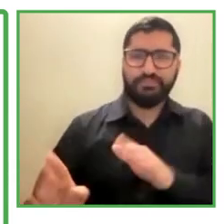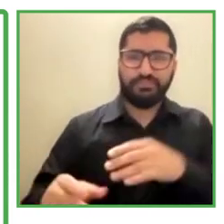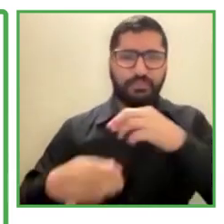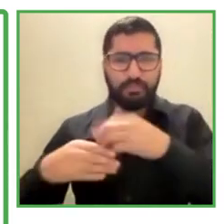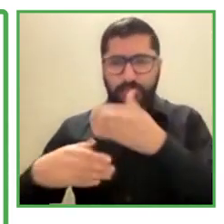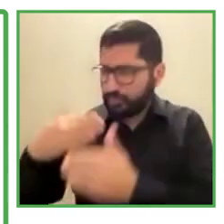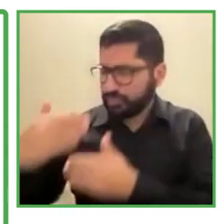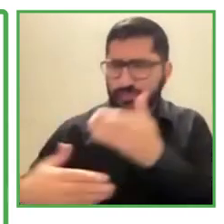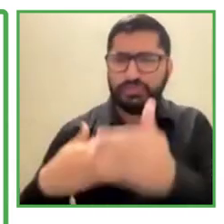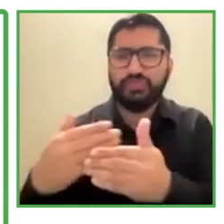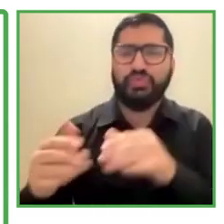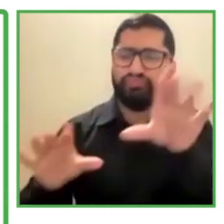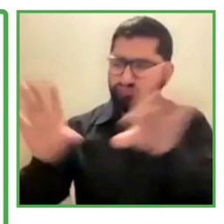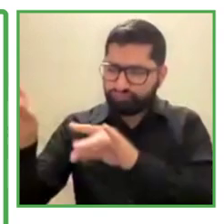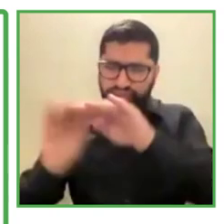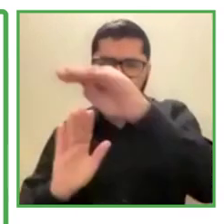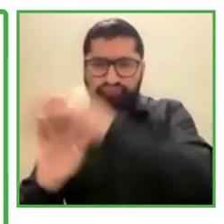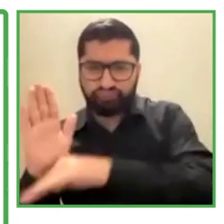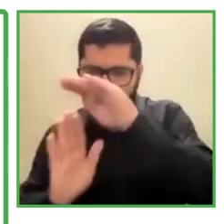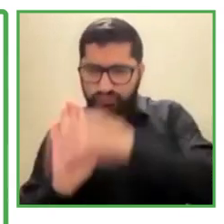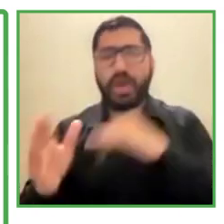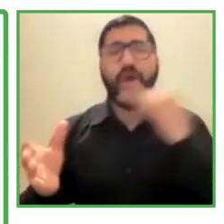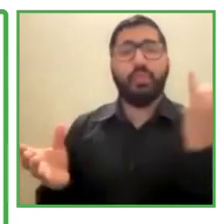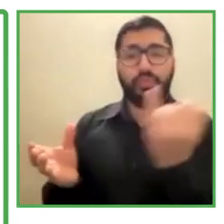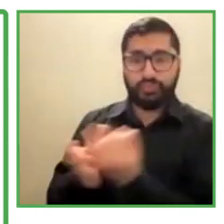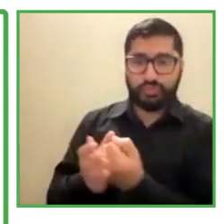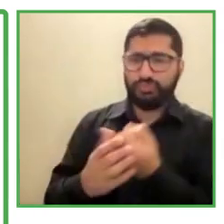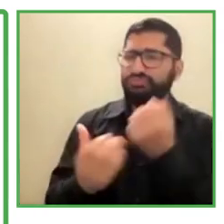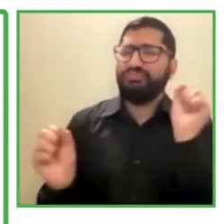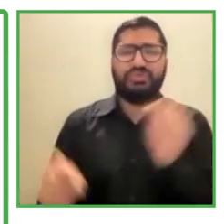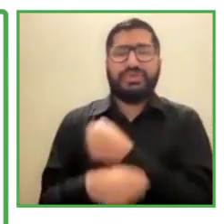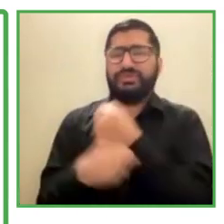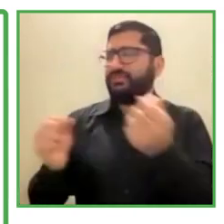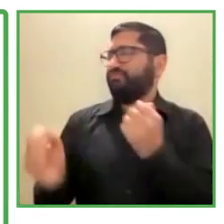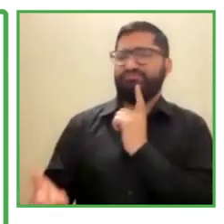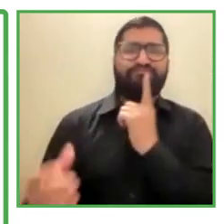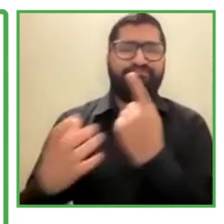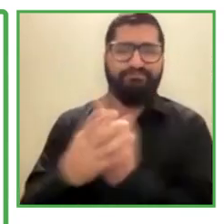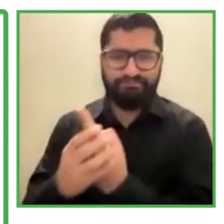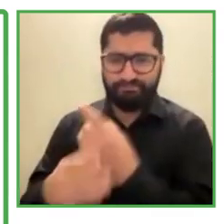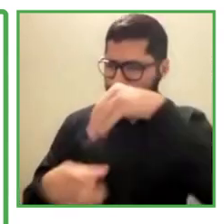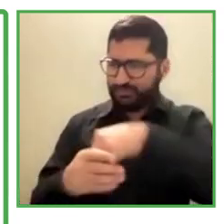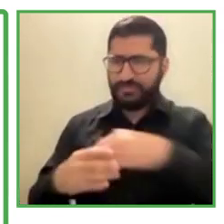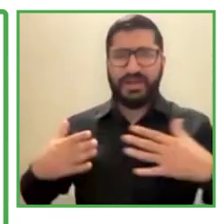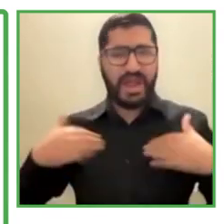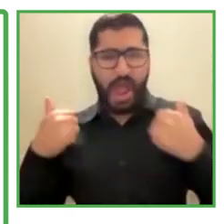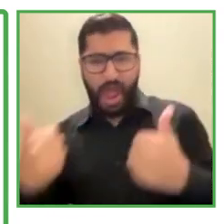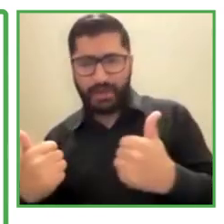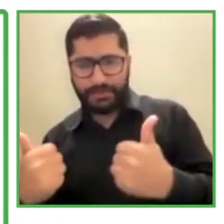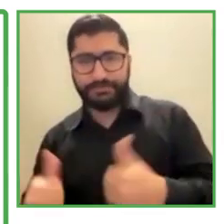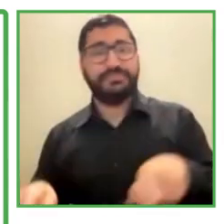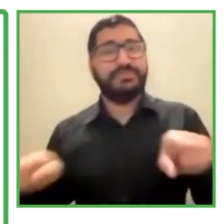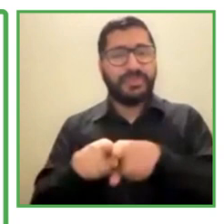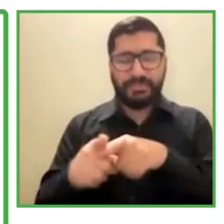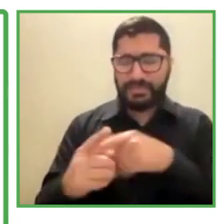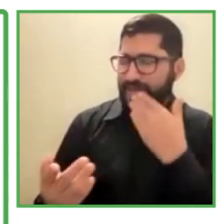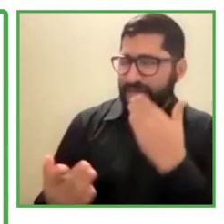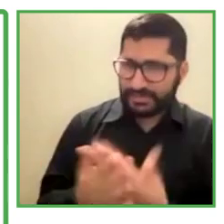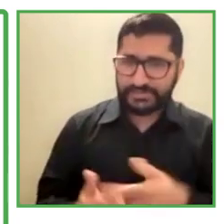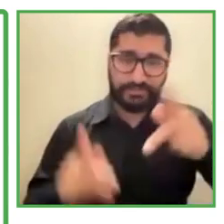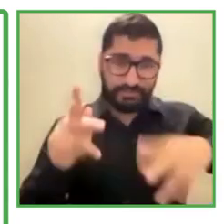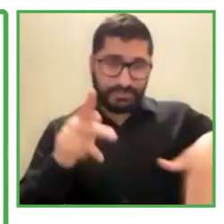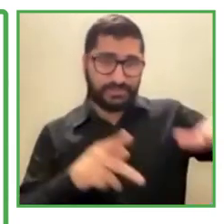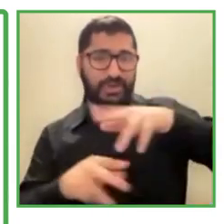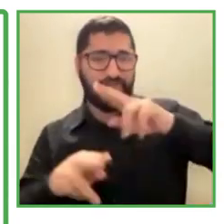And this is what makes a fully inclusive experience for people with disabilities. And to avoid all barriers also from people who will